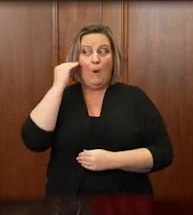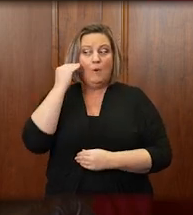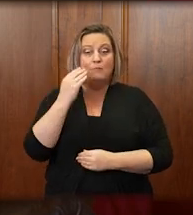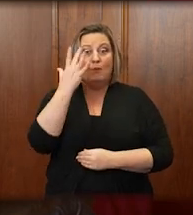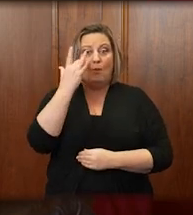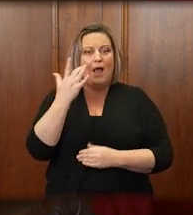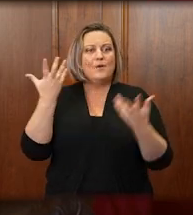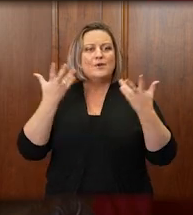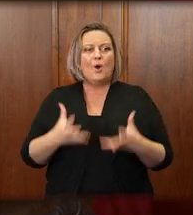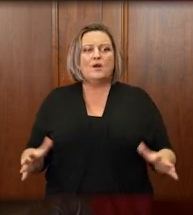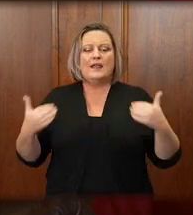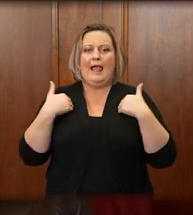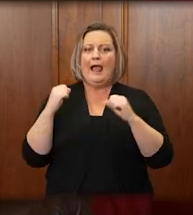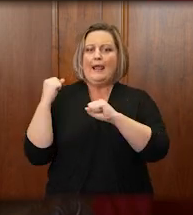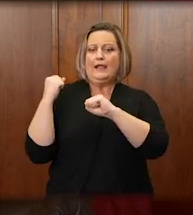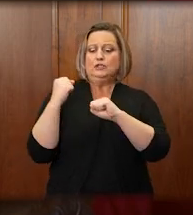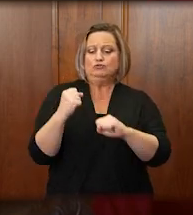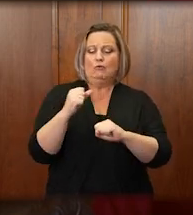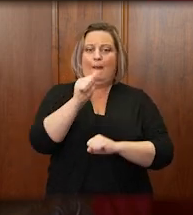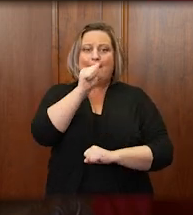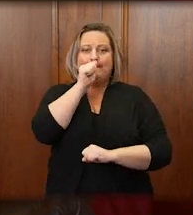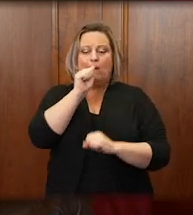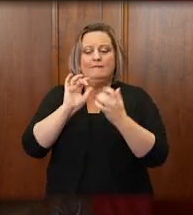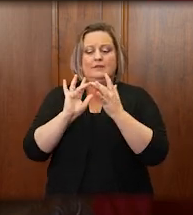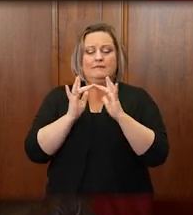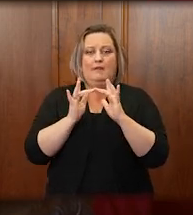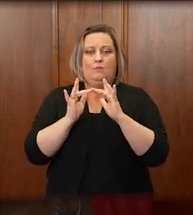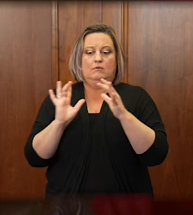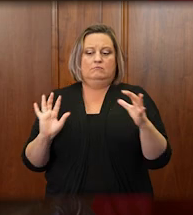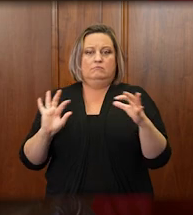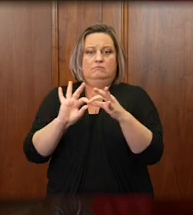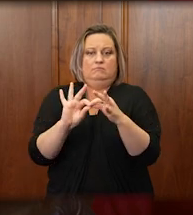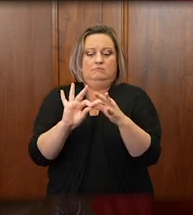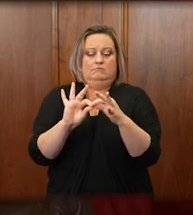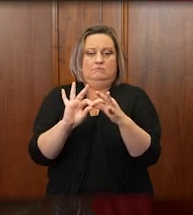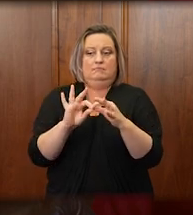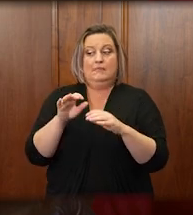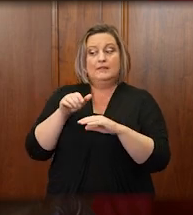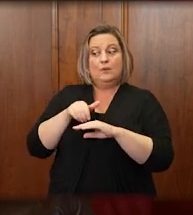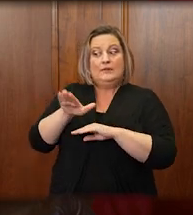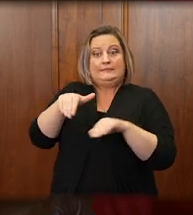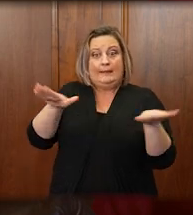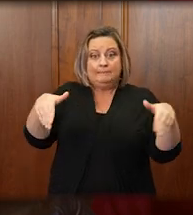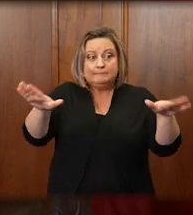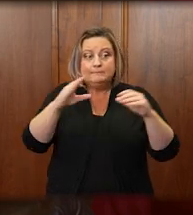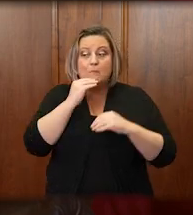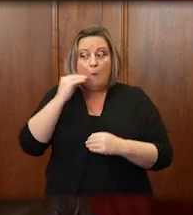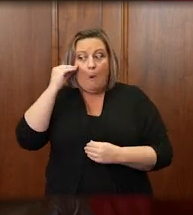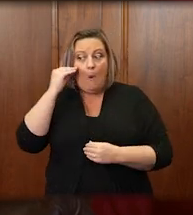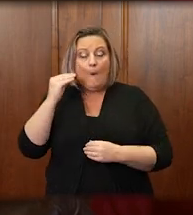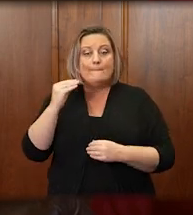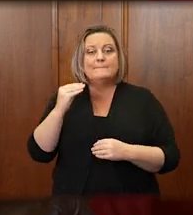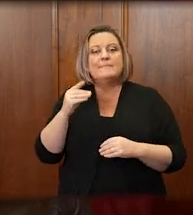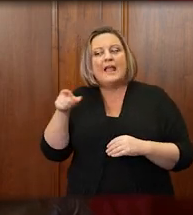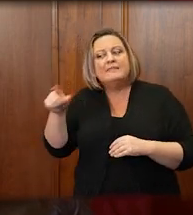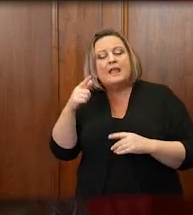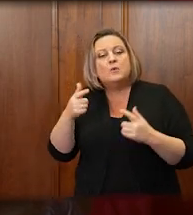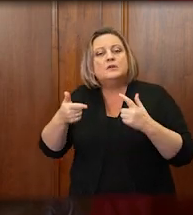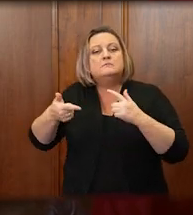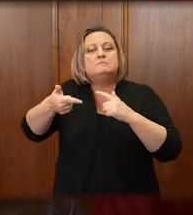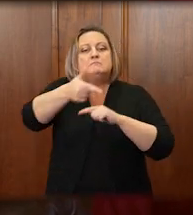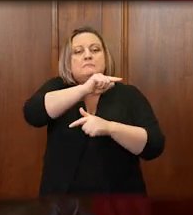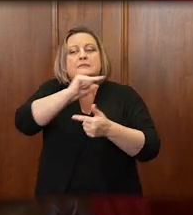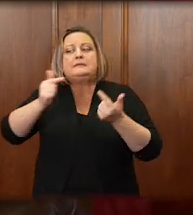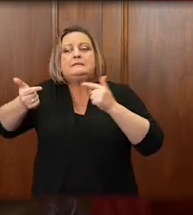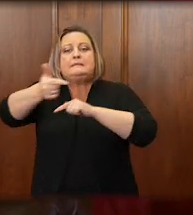private network to connect them to our court network. They were sent home to work and they rotated in and out of the trial courts